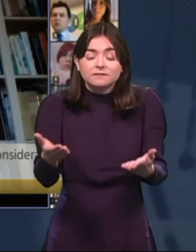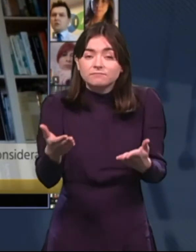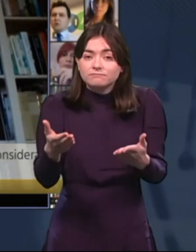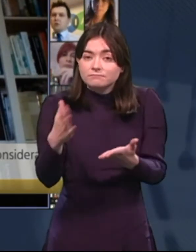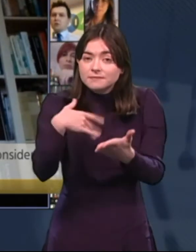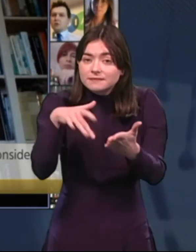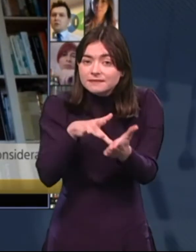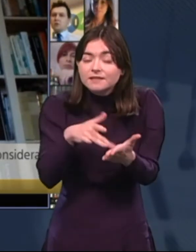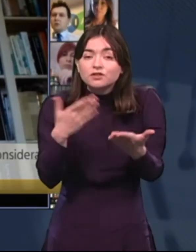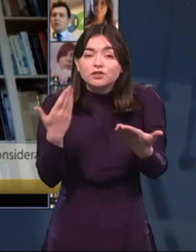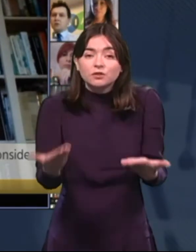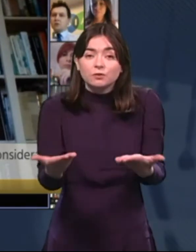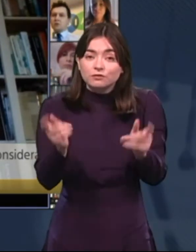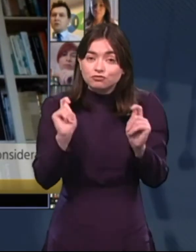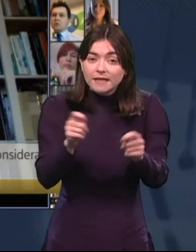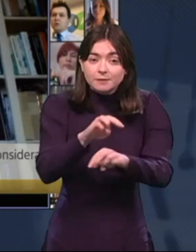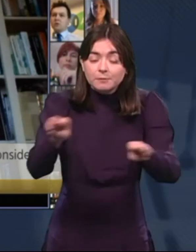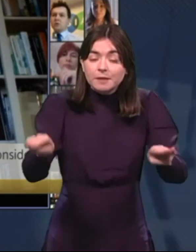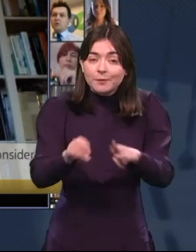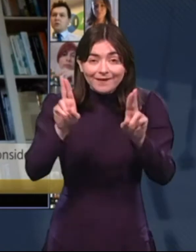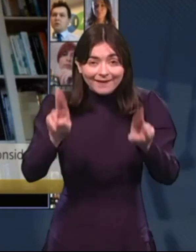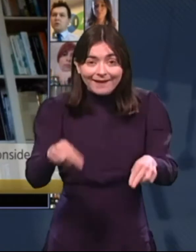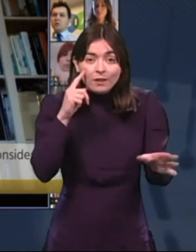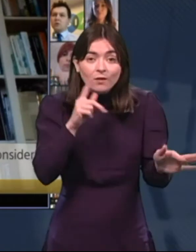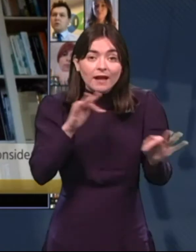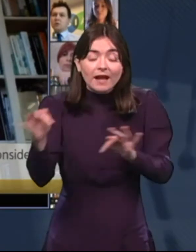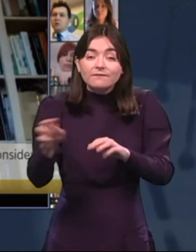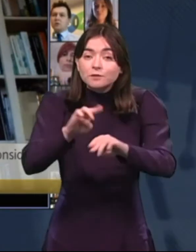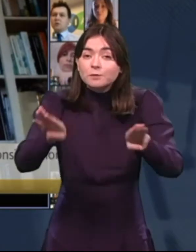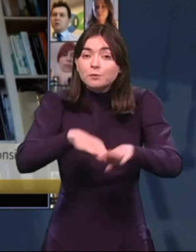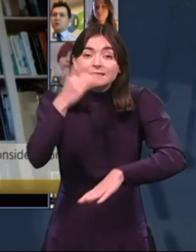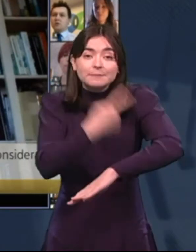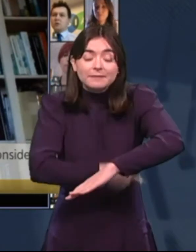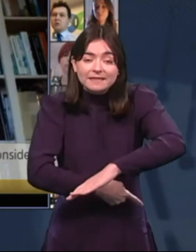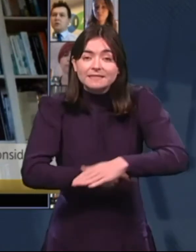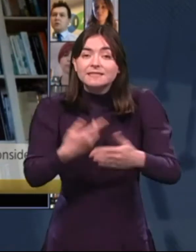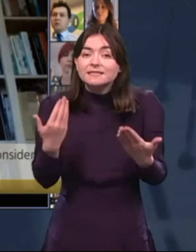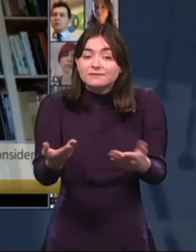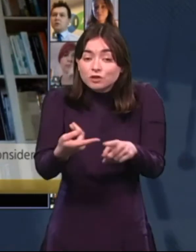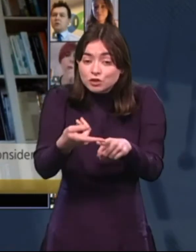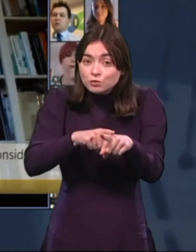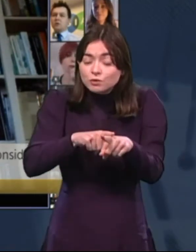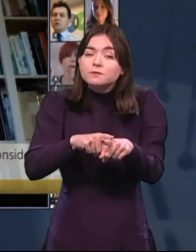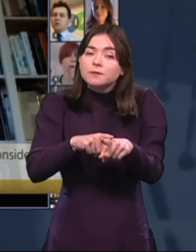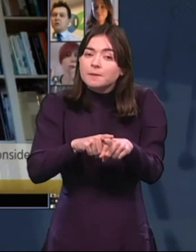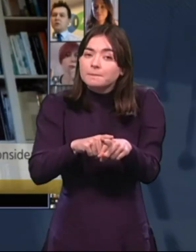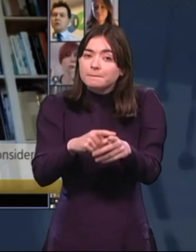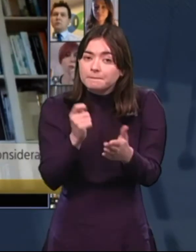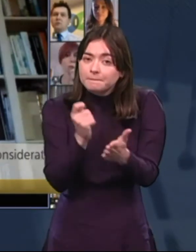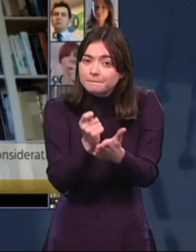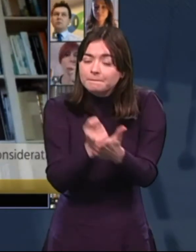look after people with disabilities on a short-term basis.